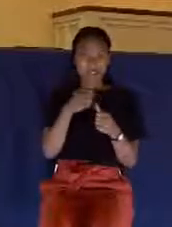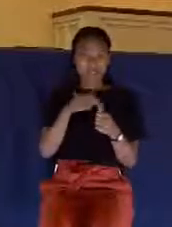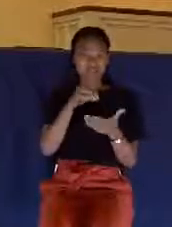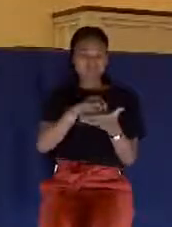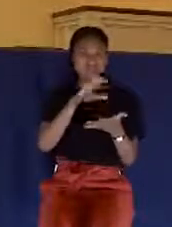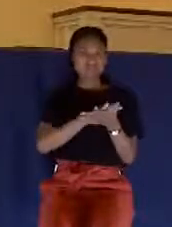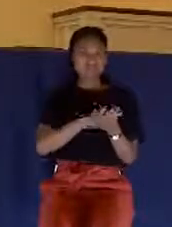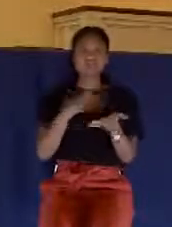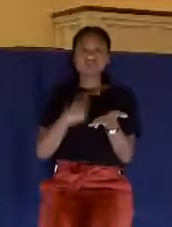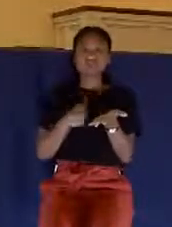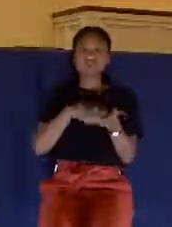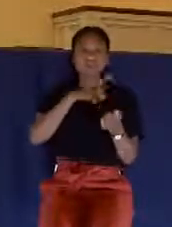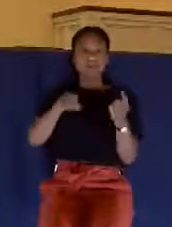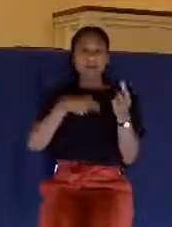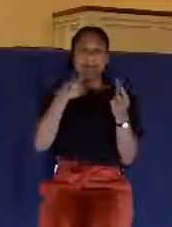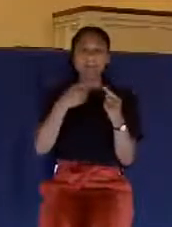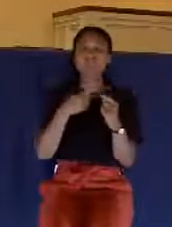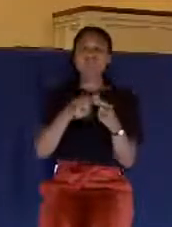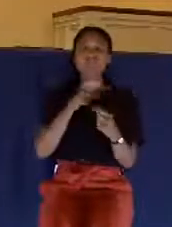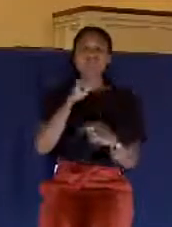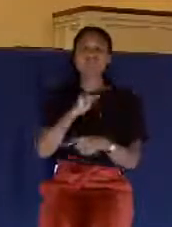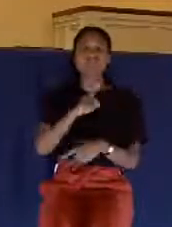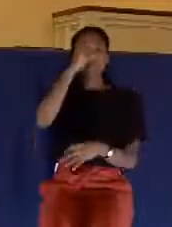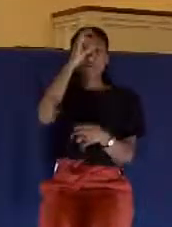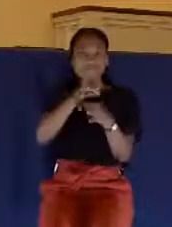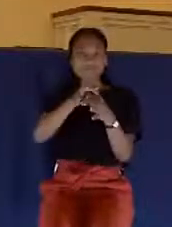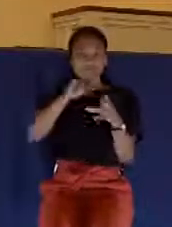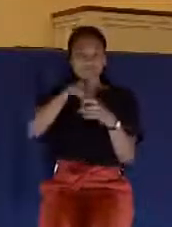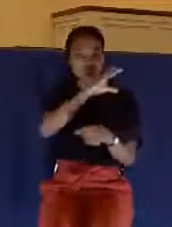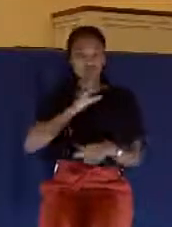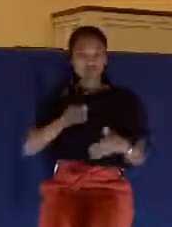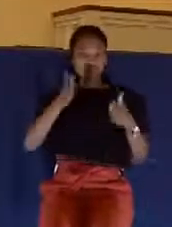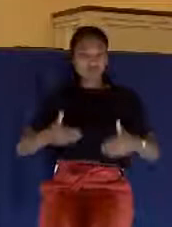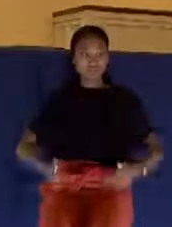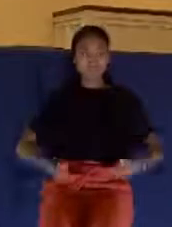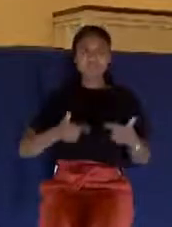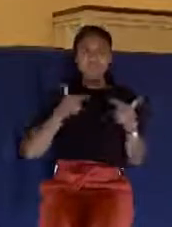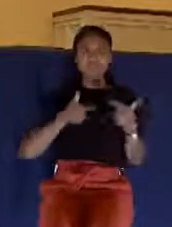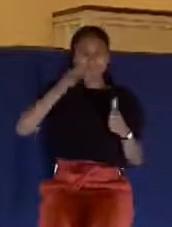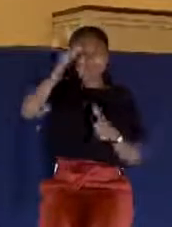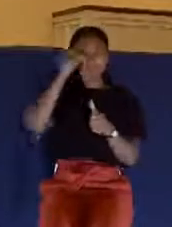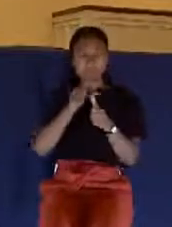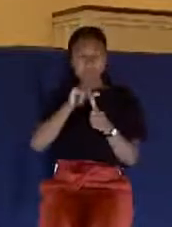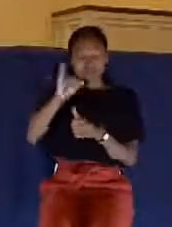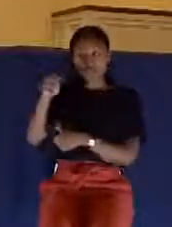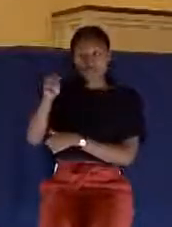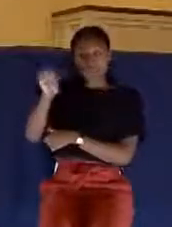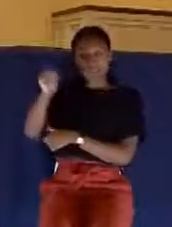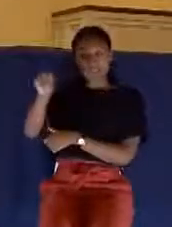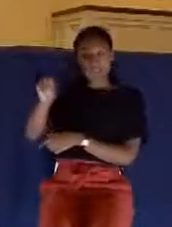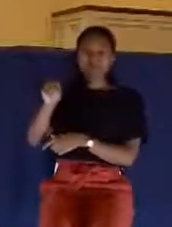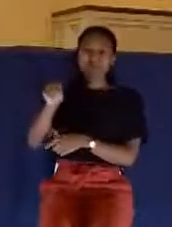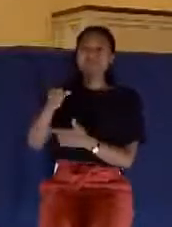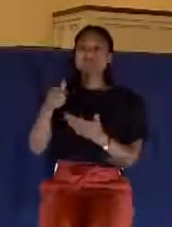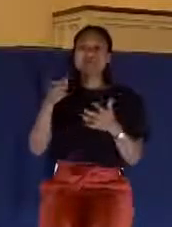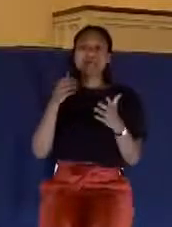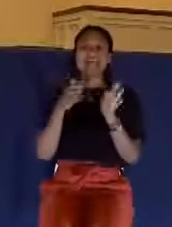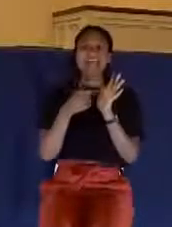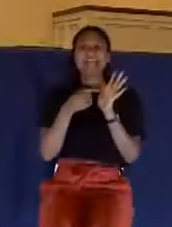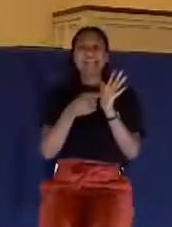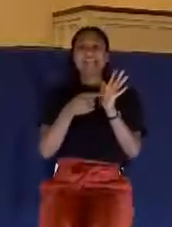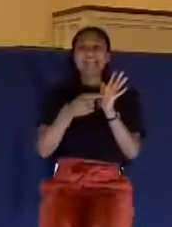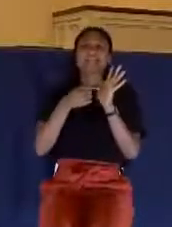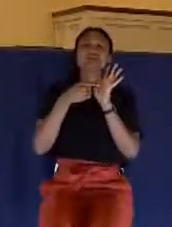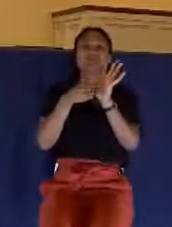with the issue of genuine faith in the Christian life. Remember, we said that James was the show me book of the Bible. Don't